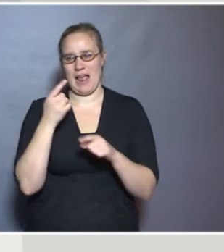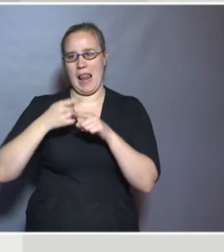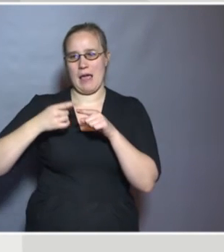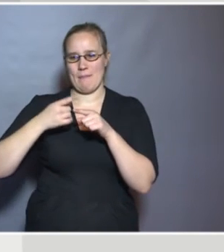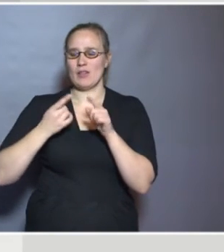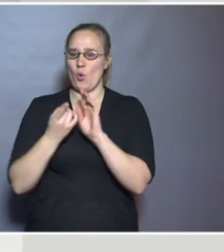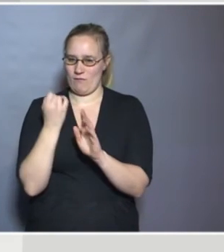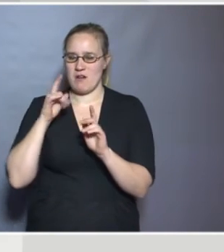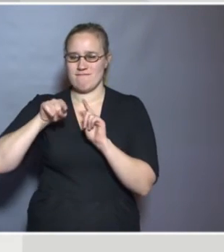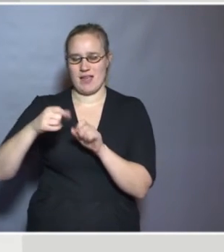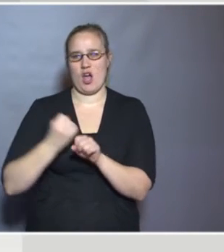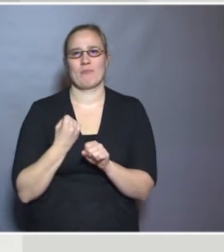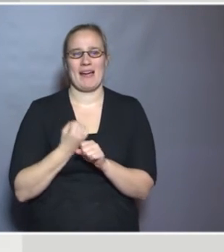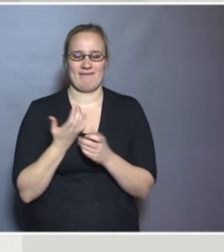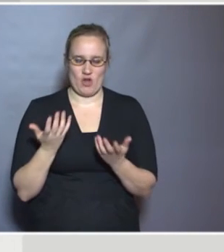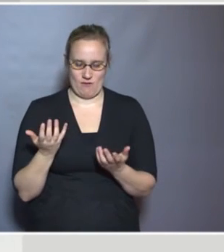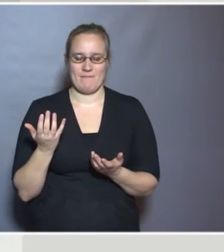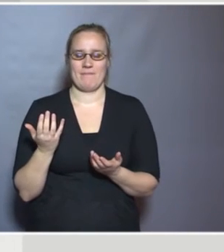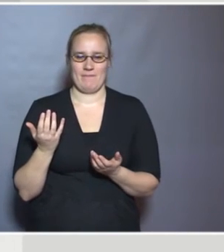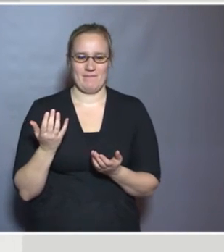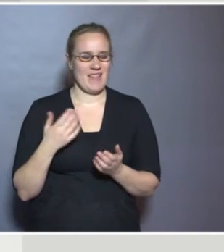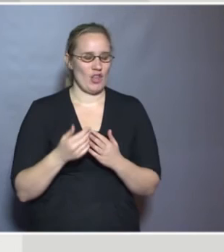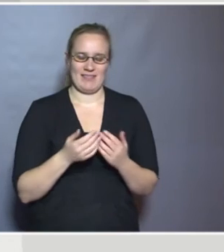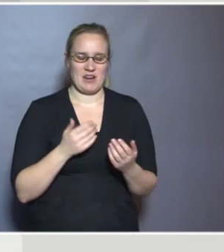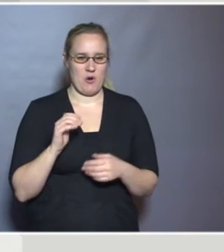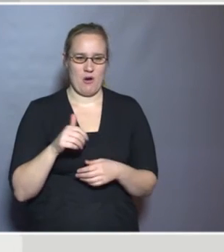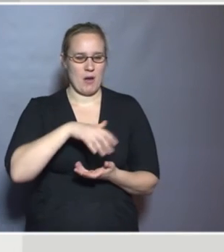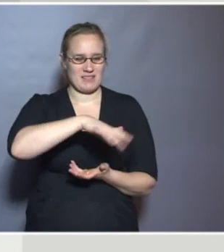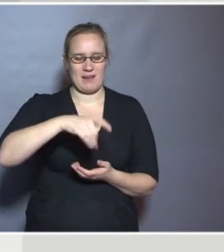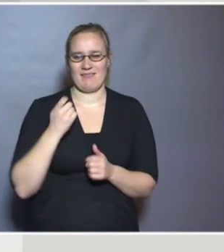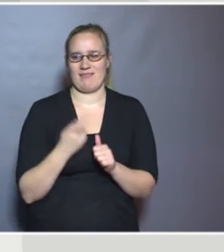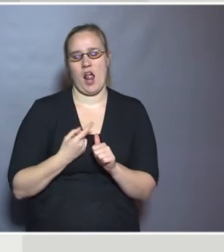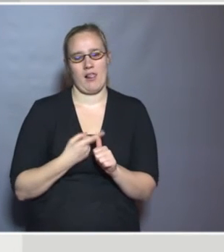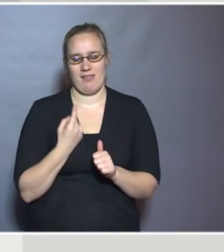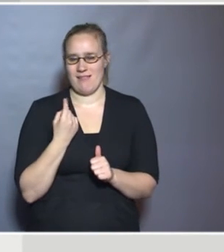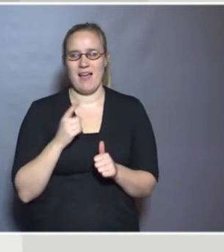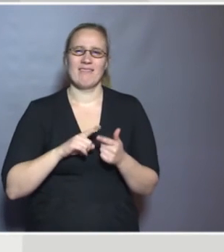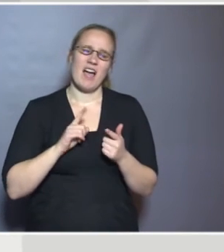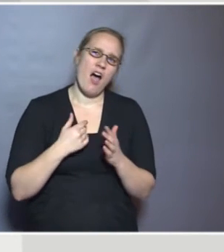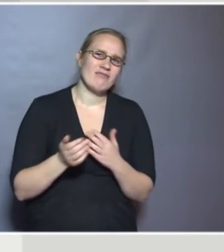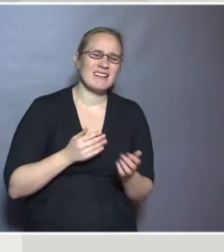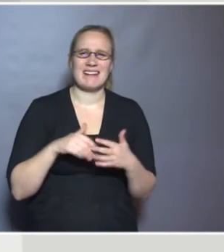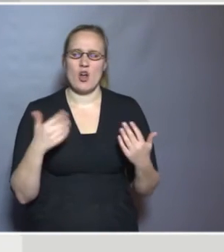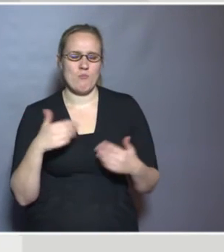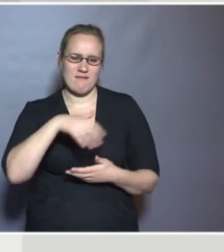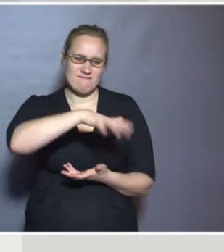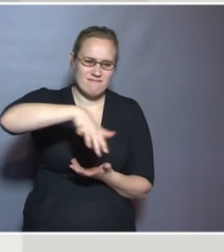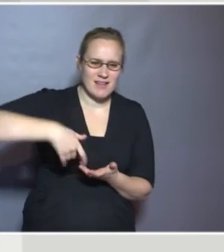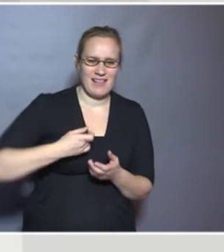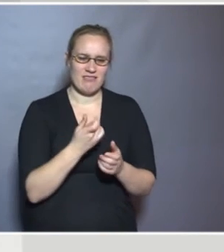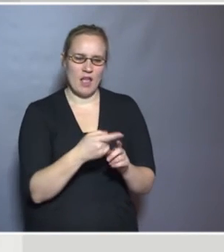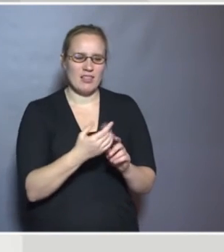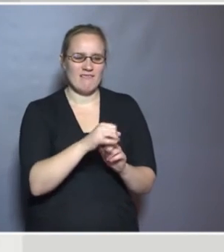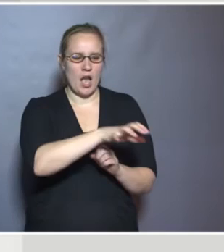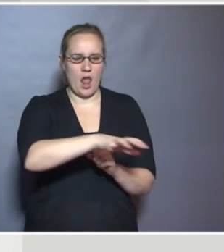challenge of this work has not been collecting numbers. It's not been getting the numbers from the countries.